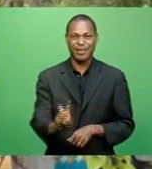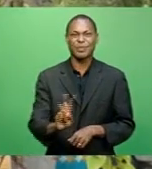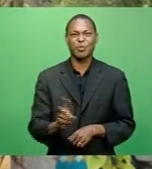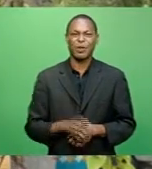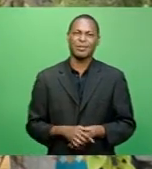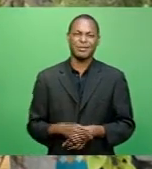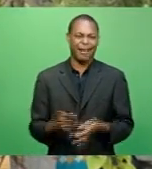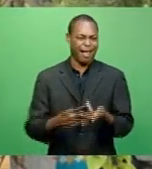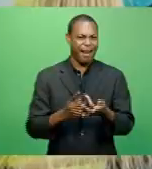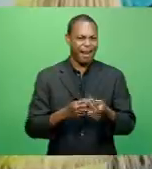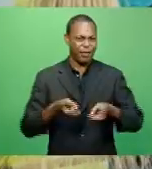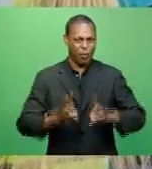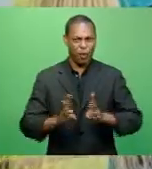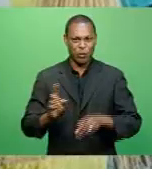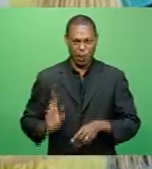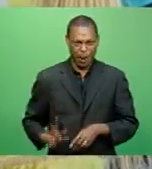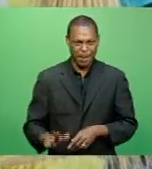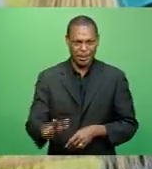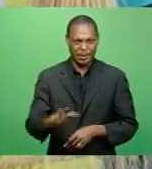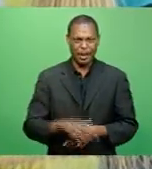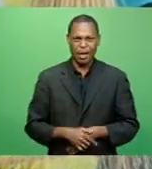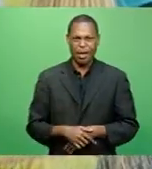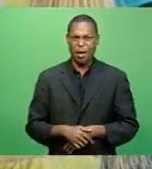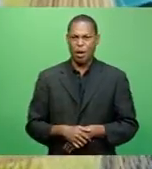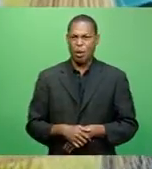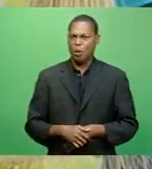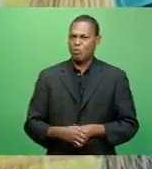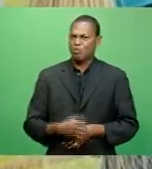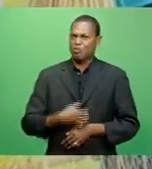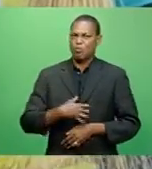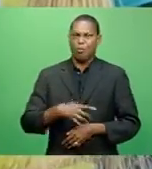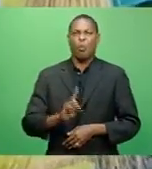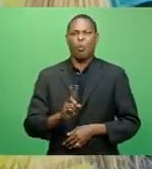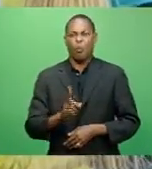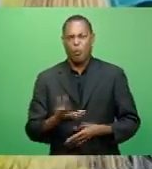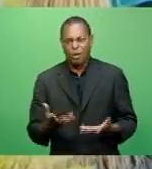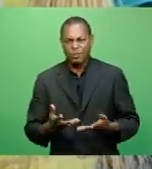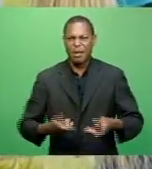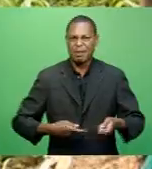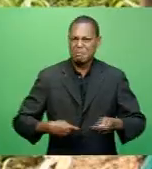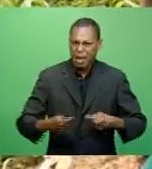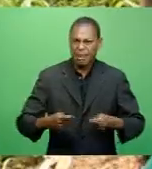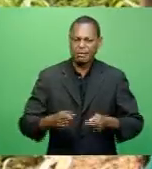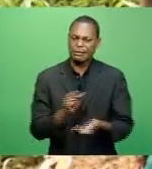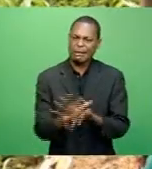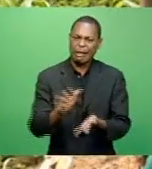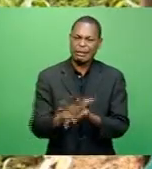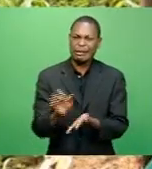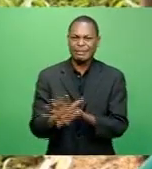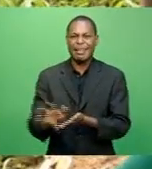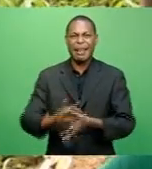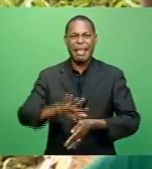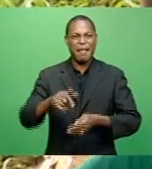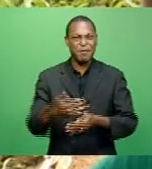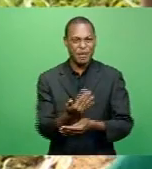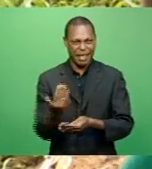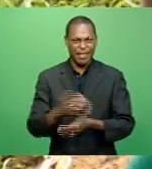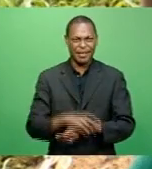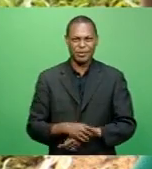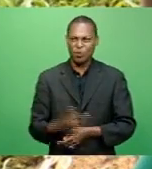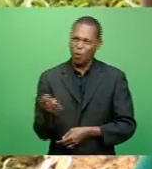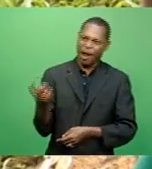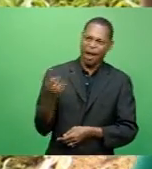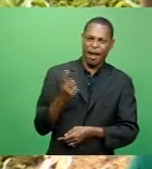Lambasa, they have found a more effective market where they can sell every day. We just come from